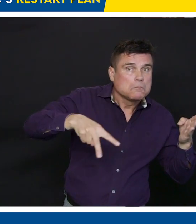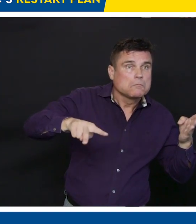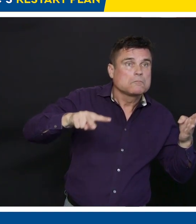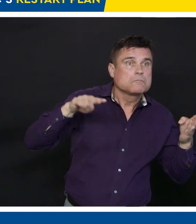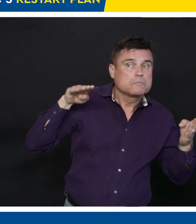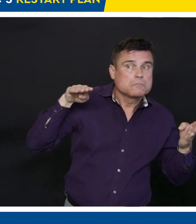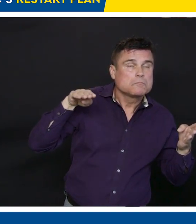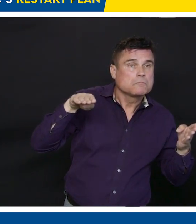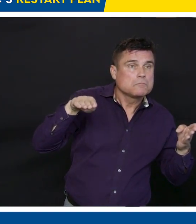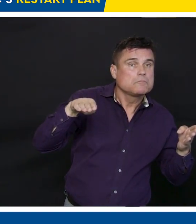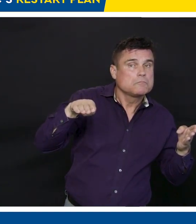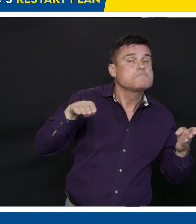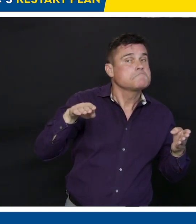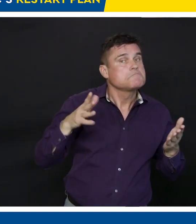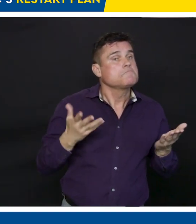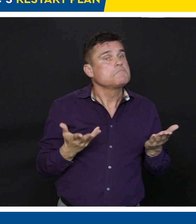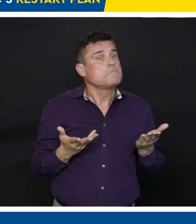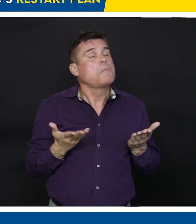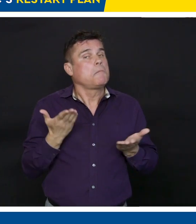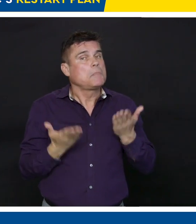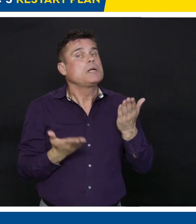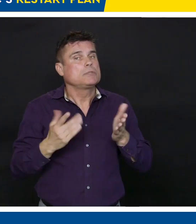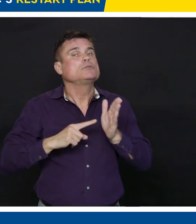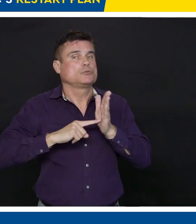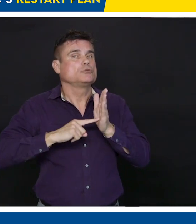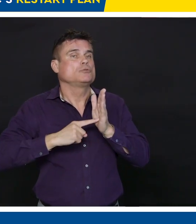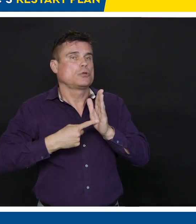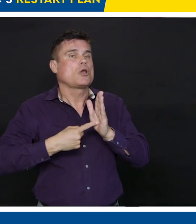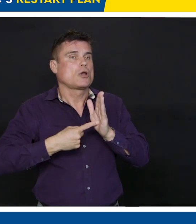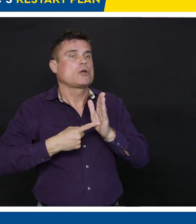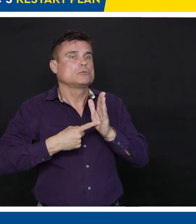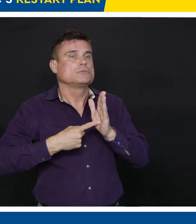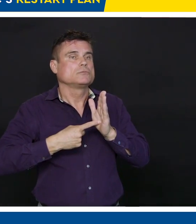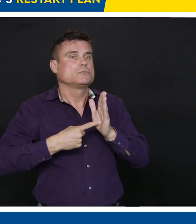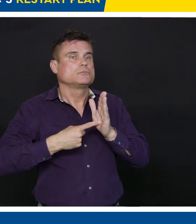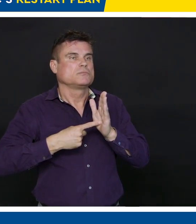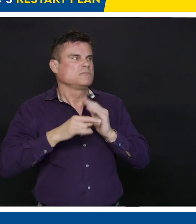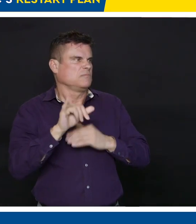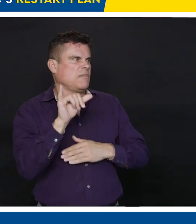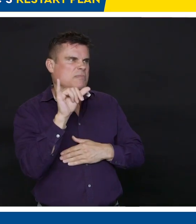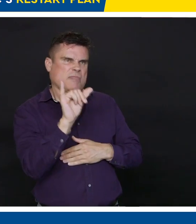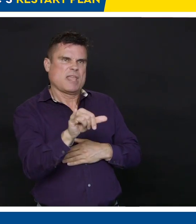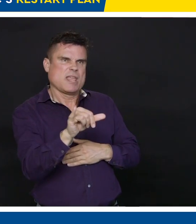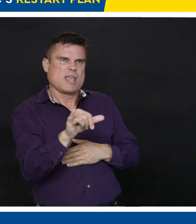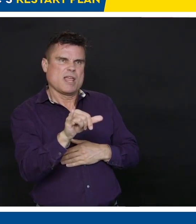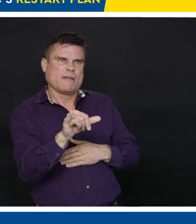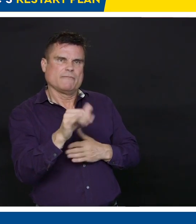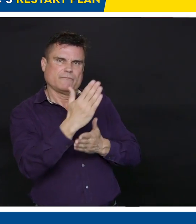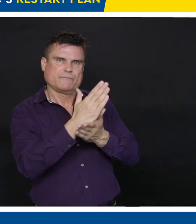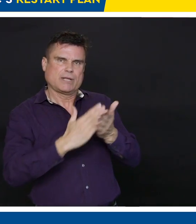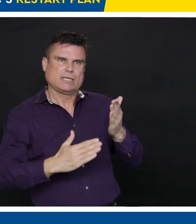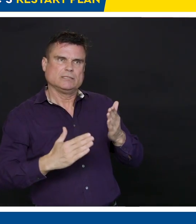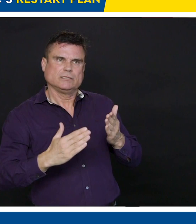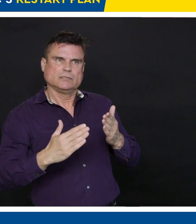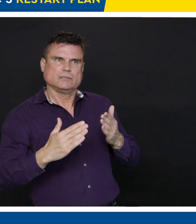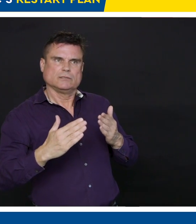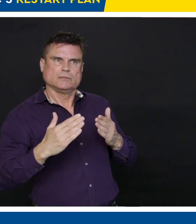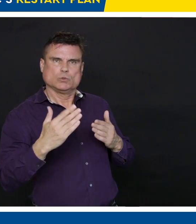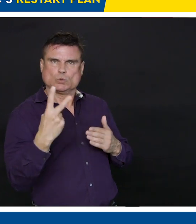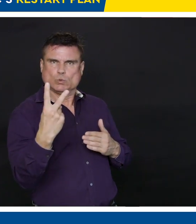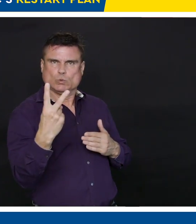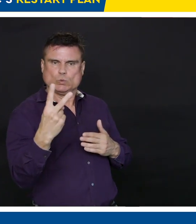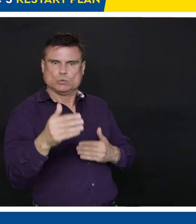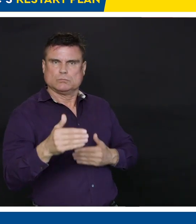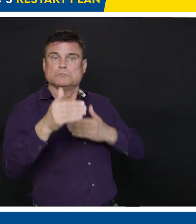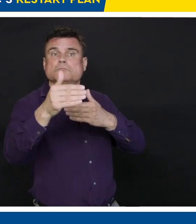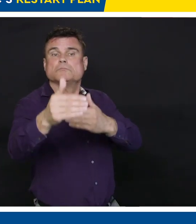And for our part, Rob, as a government, we take our guidance from right across the province. I have an economic